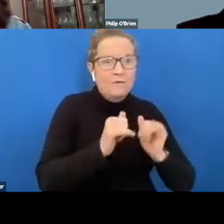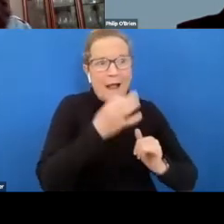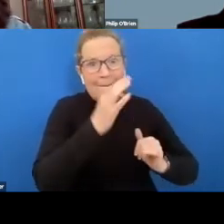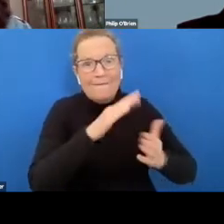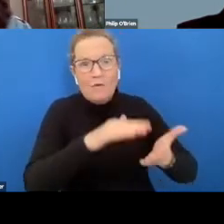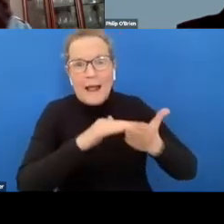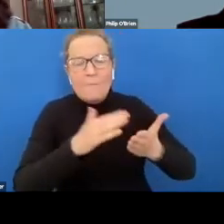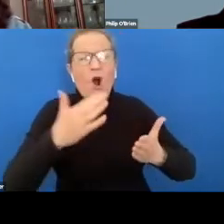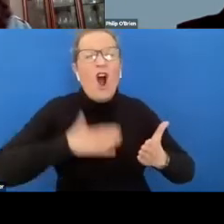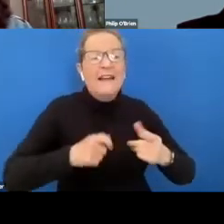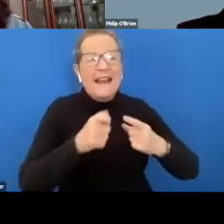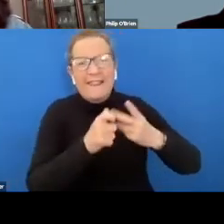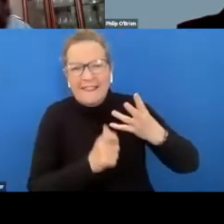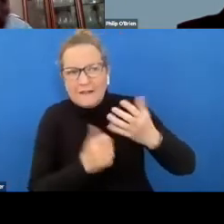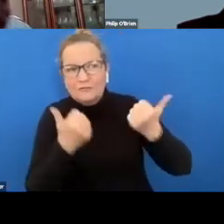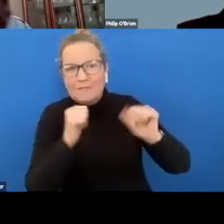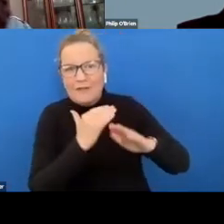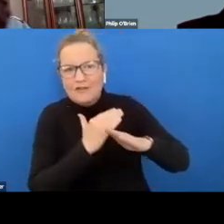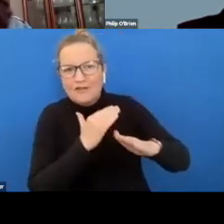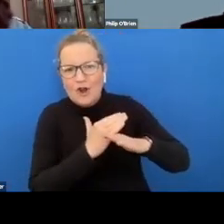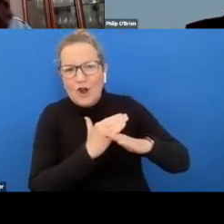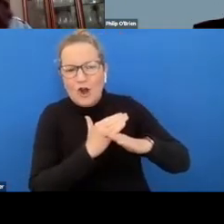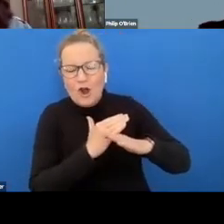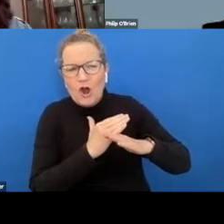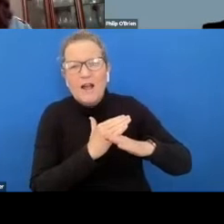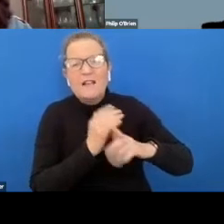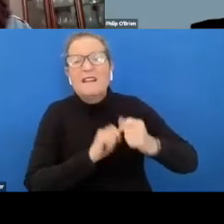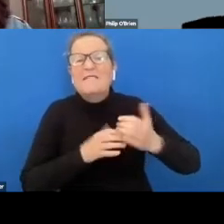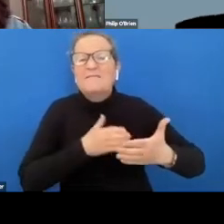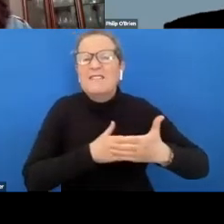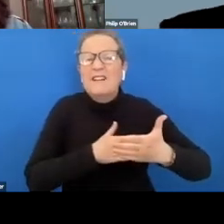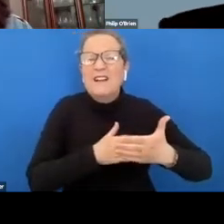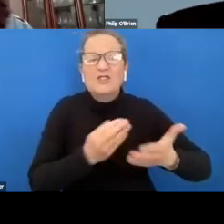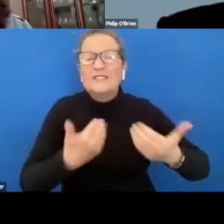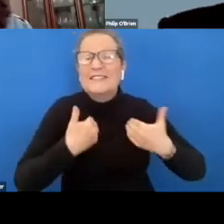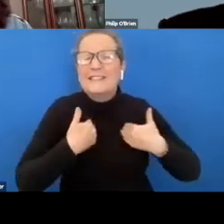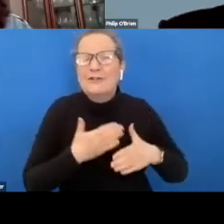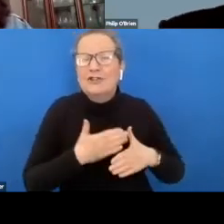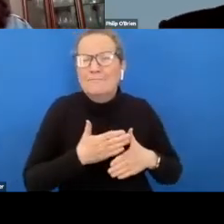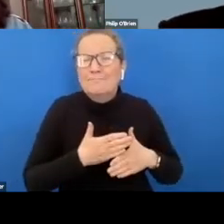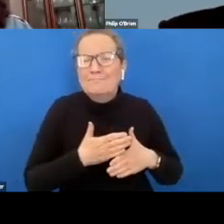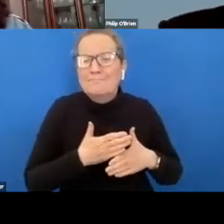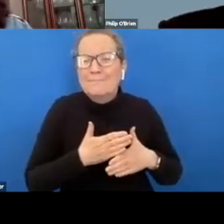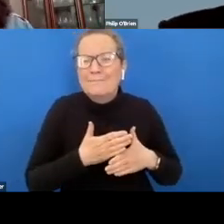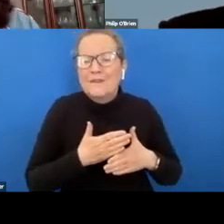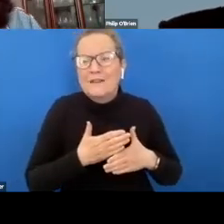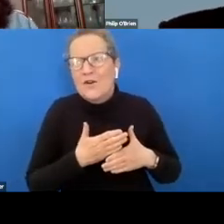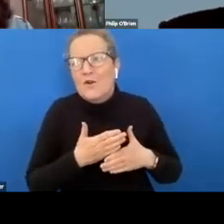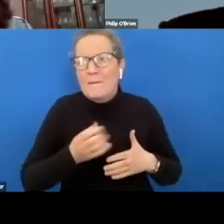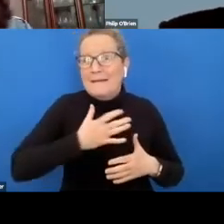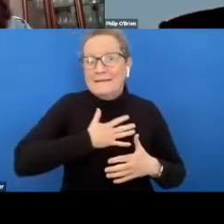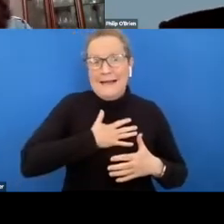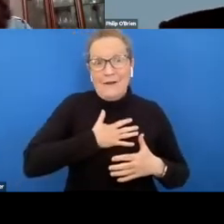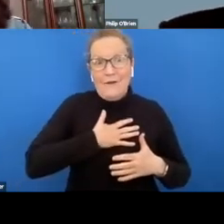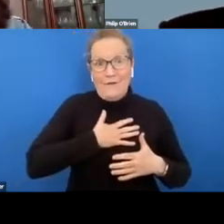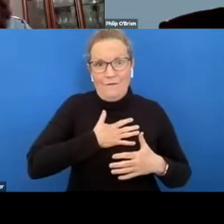get the employment that might stop them from employing you so i guess i wouldn't for myself